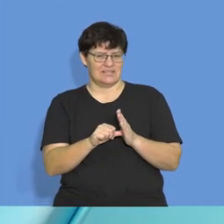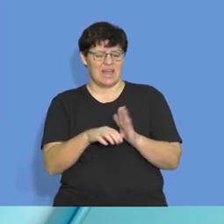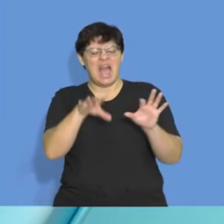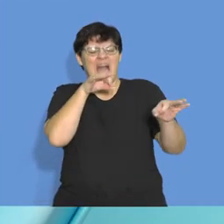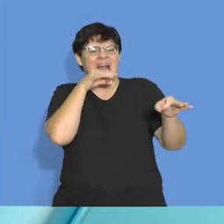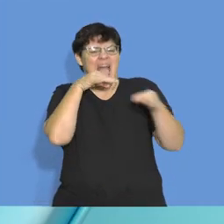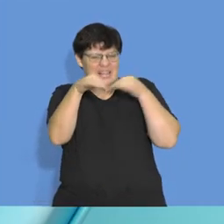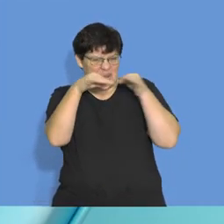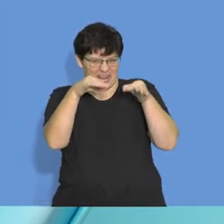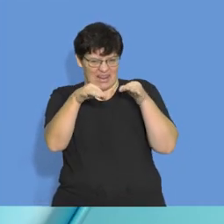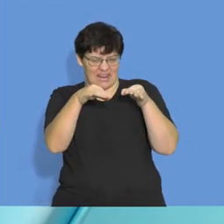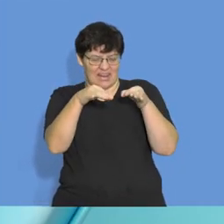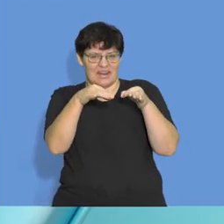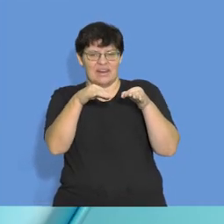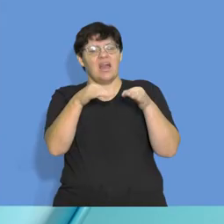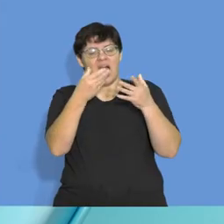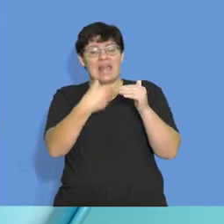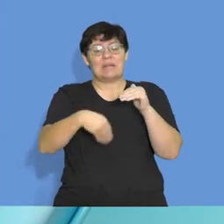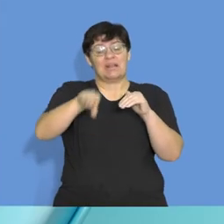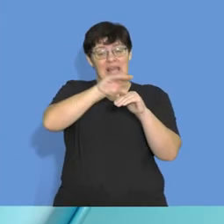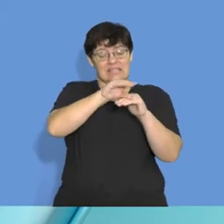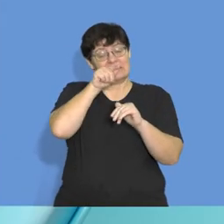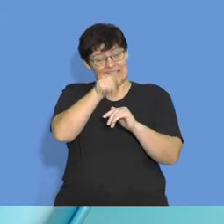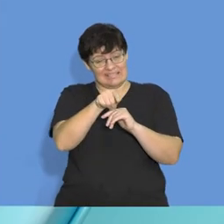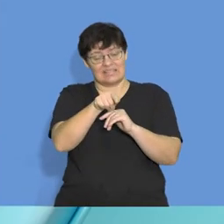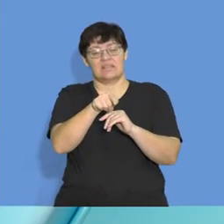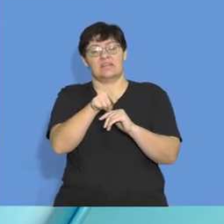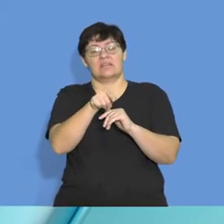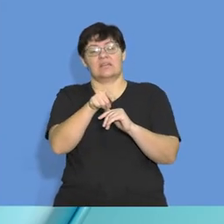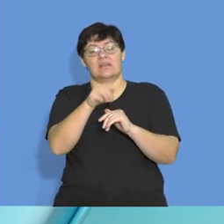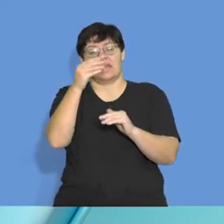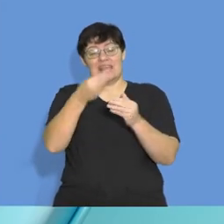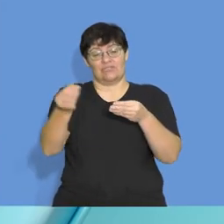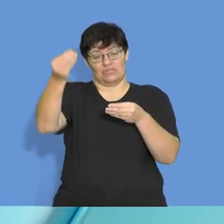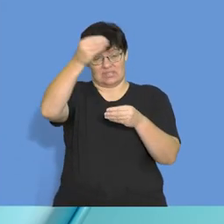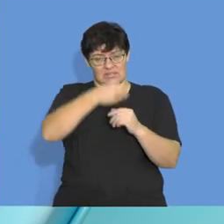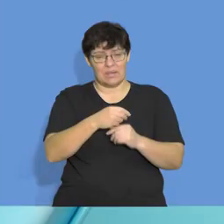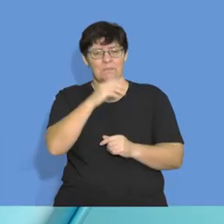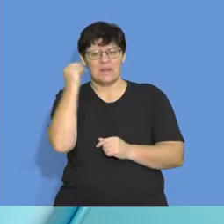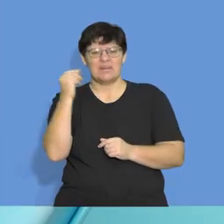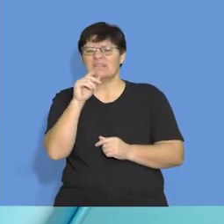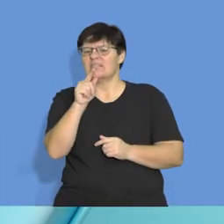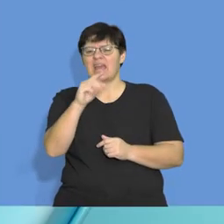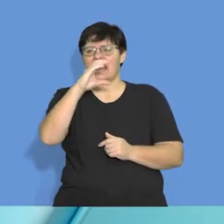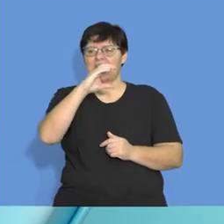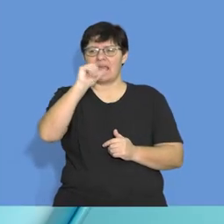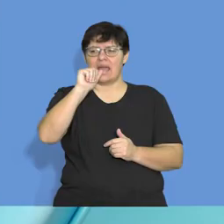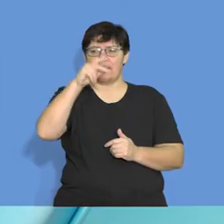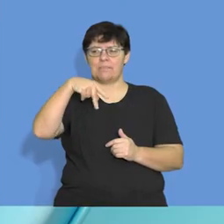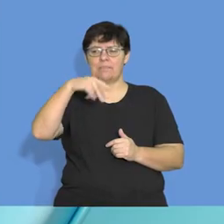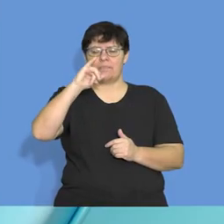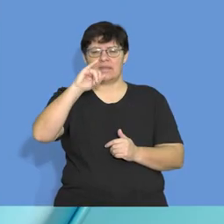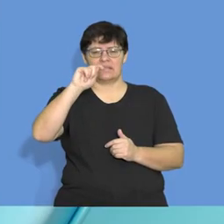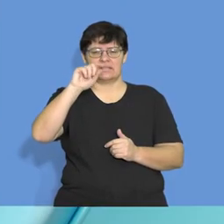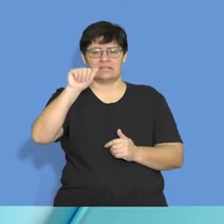of capitalization of interest. When interest is capitalized, all that it means is that the